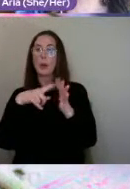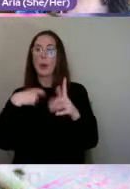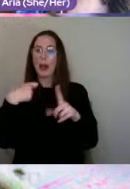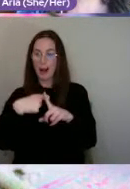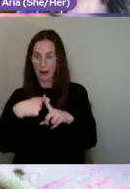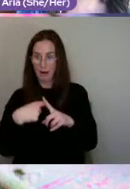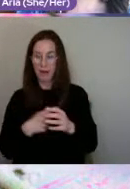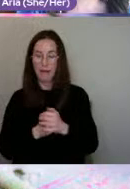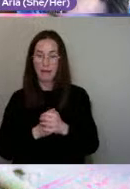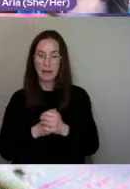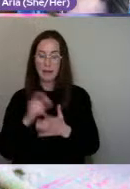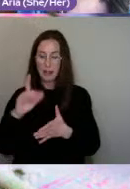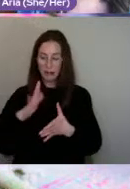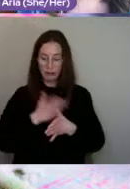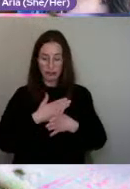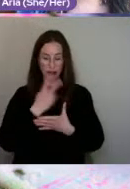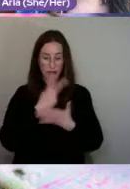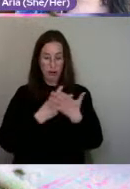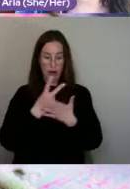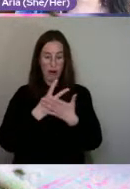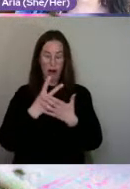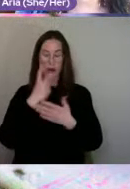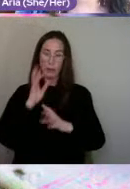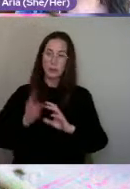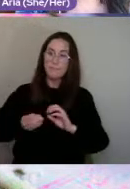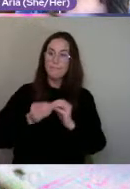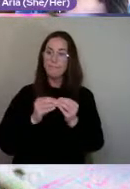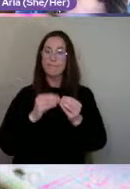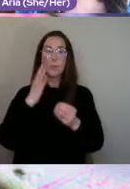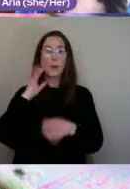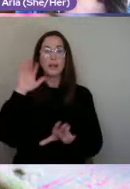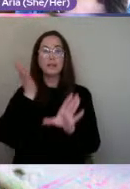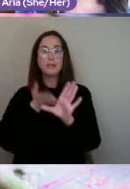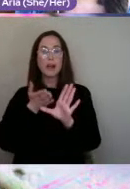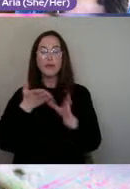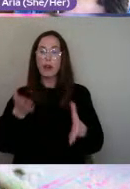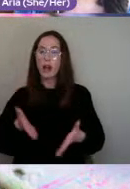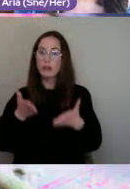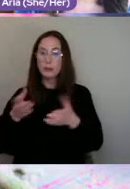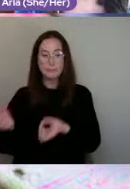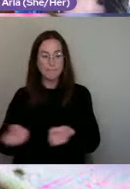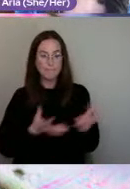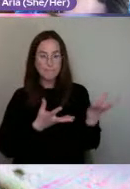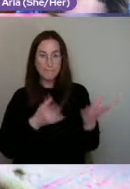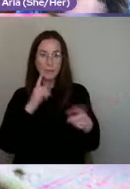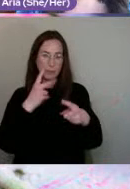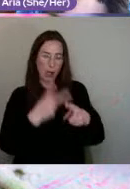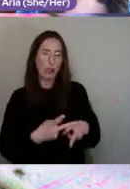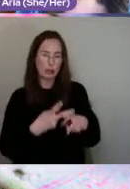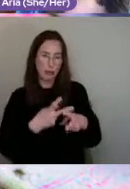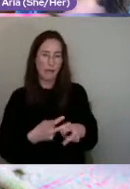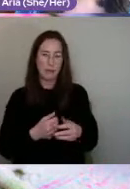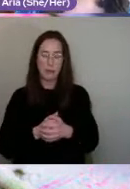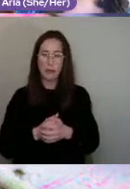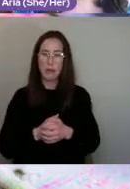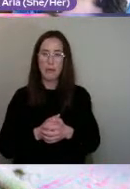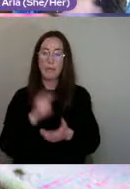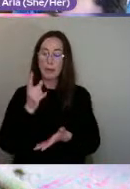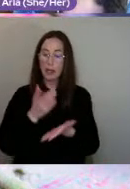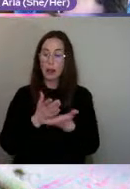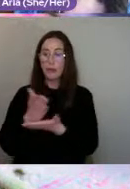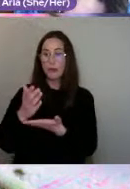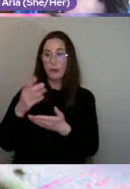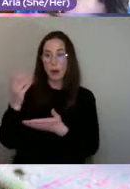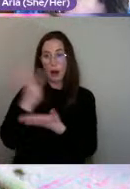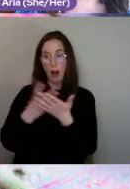of art was done when he was in a psychiatric hospital and he was being looked after there. And through art therapy,